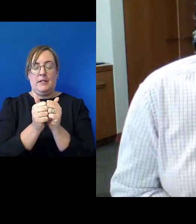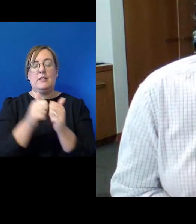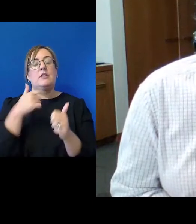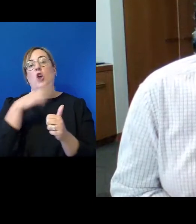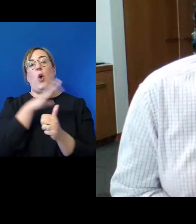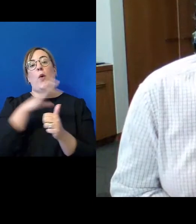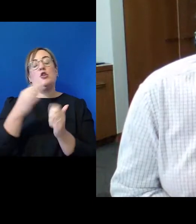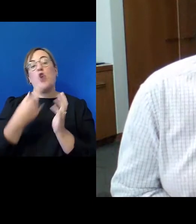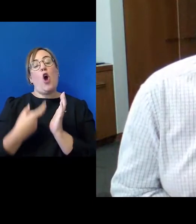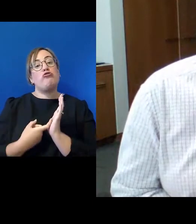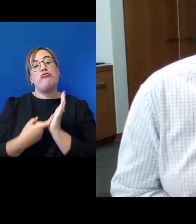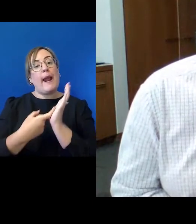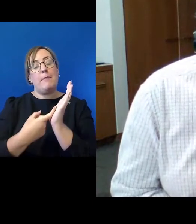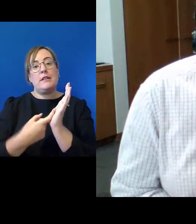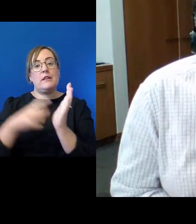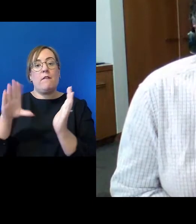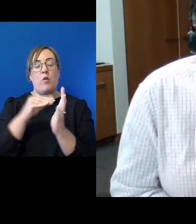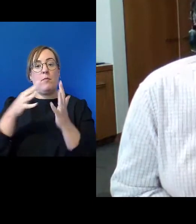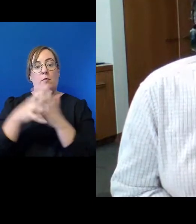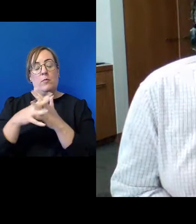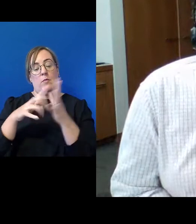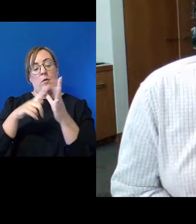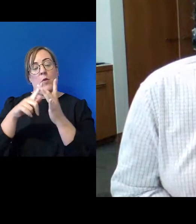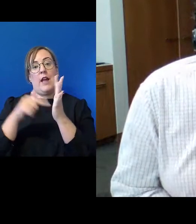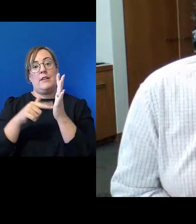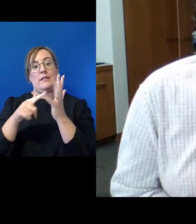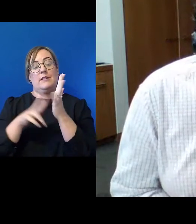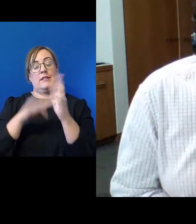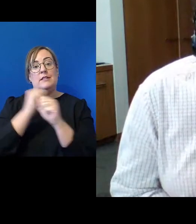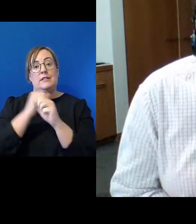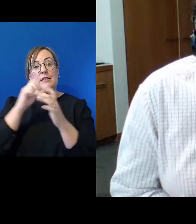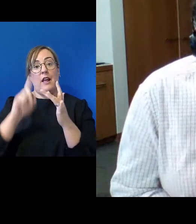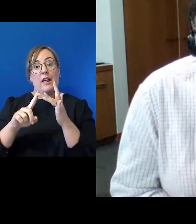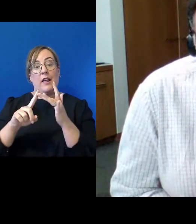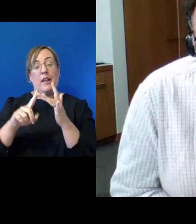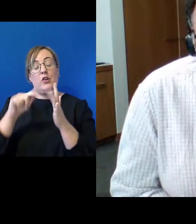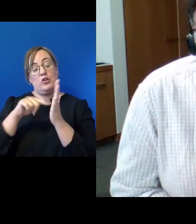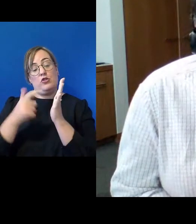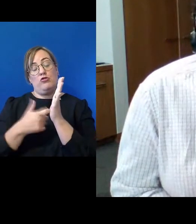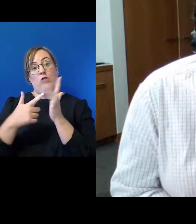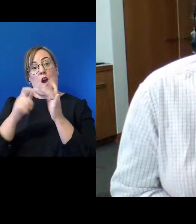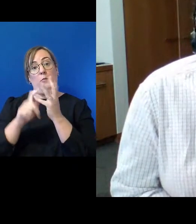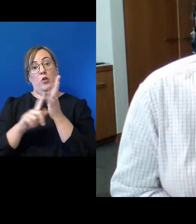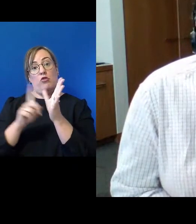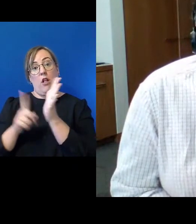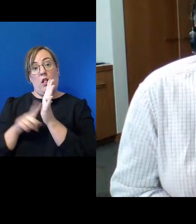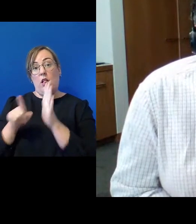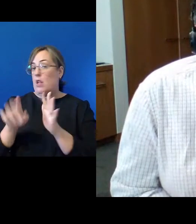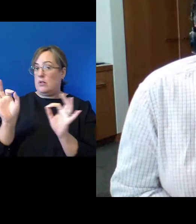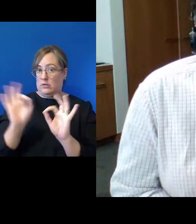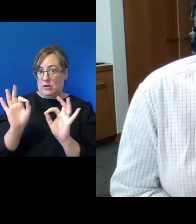of the Waitangi Tribunal that has no teeth, but statements of legal principle in respect of what